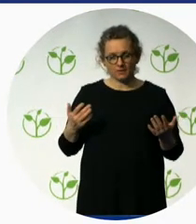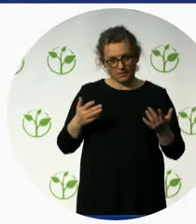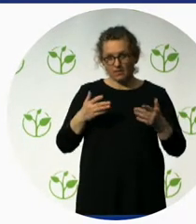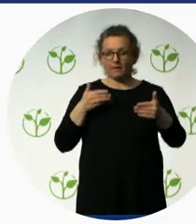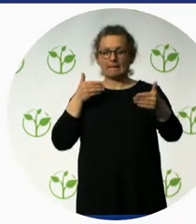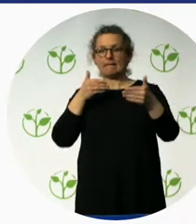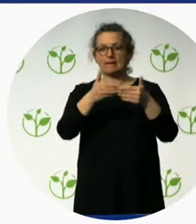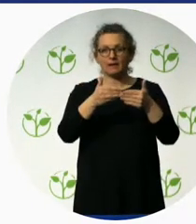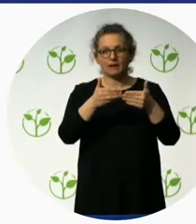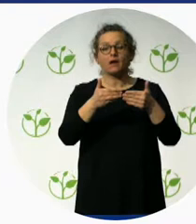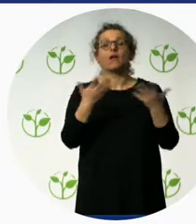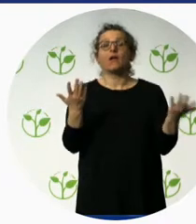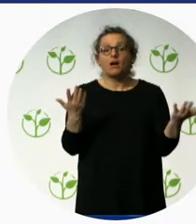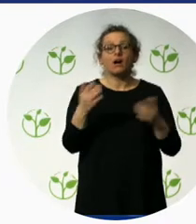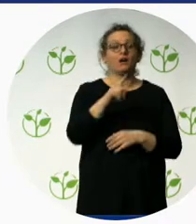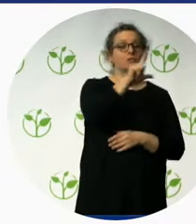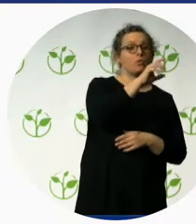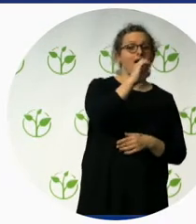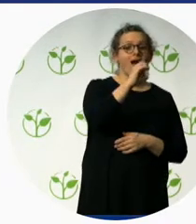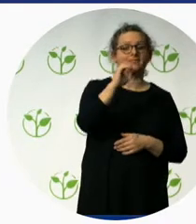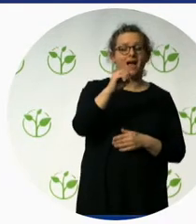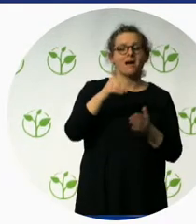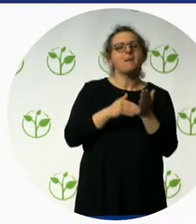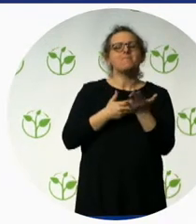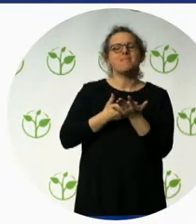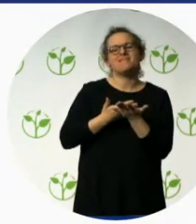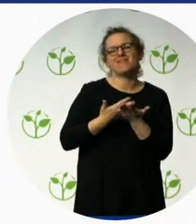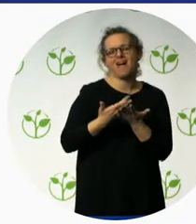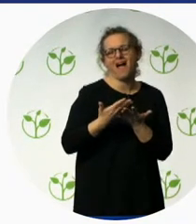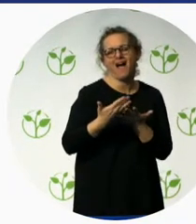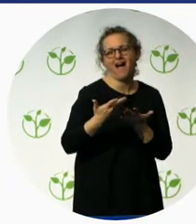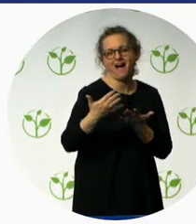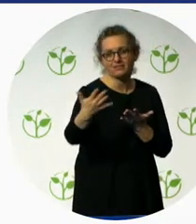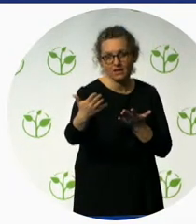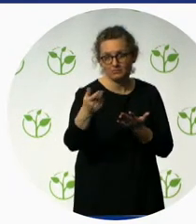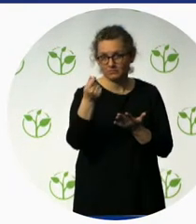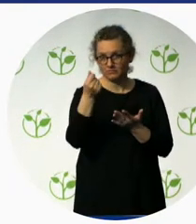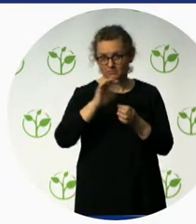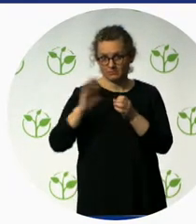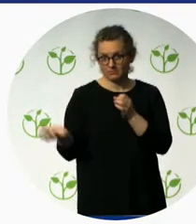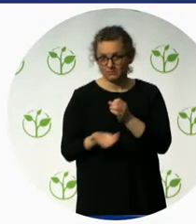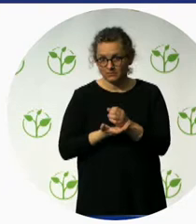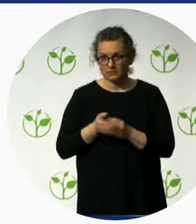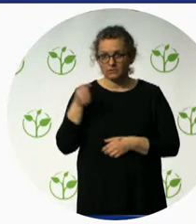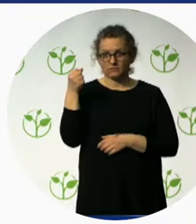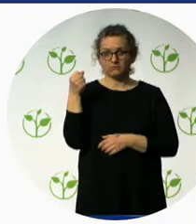accessible travel. So, what we have tried to do is because I have parents who have different disabilities, I